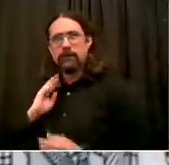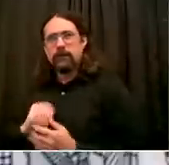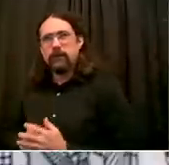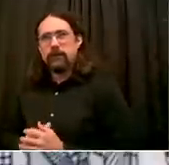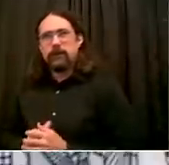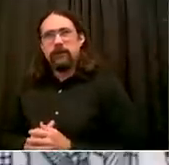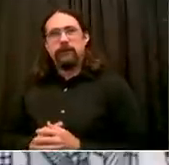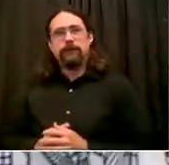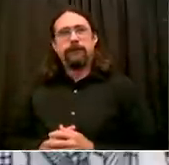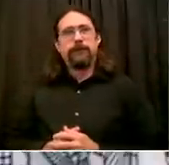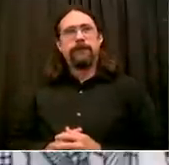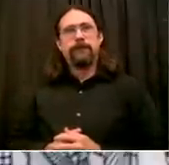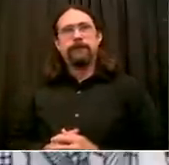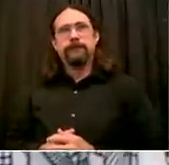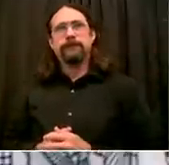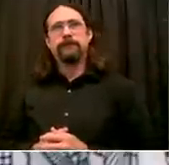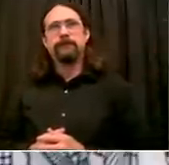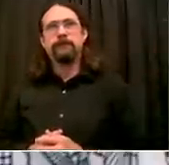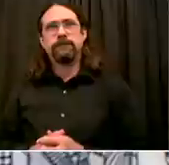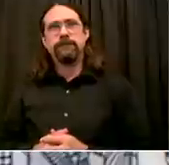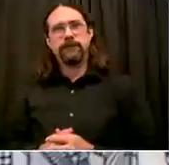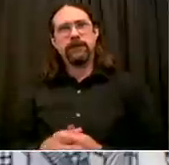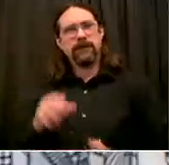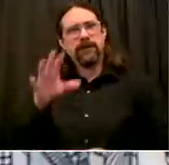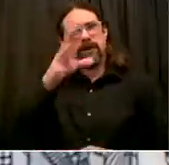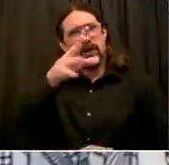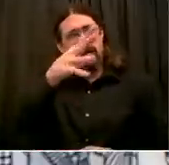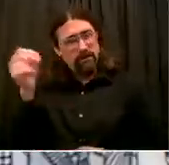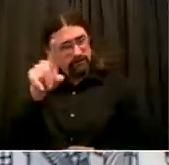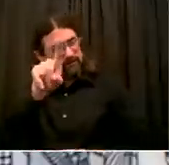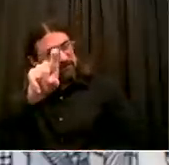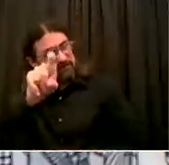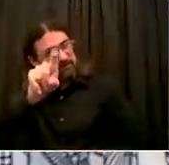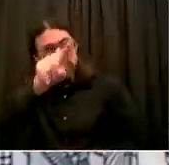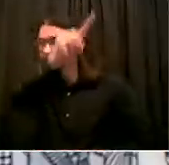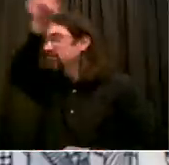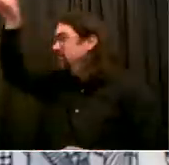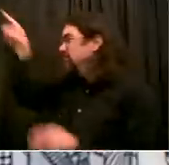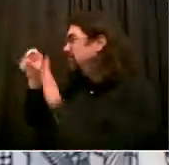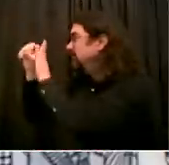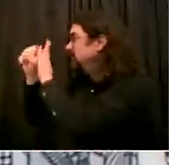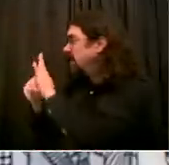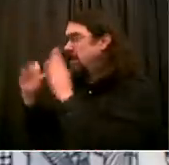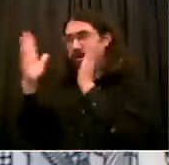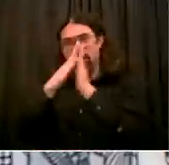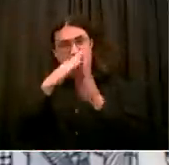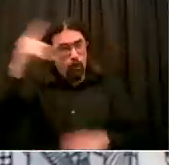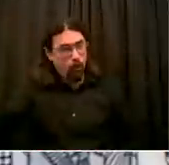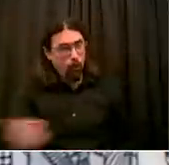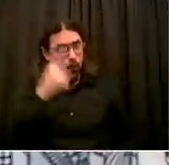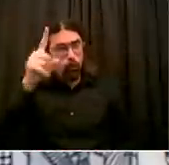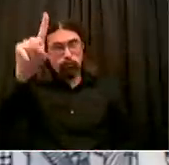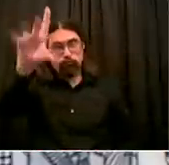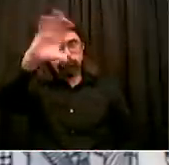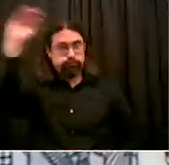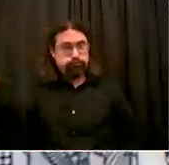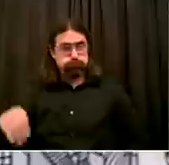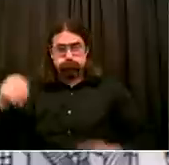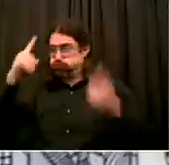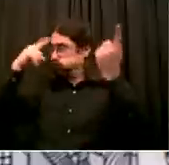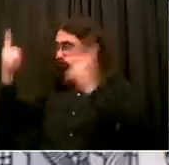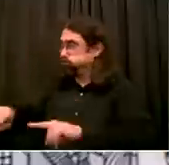the state does a different thing than the city does. But we ultimately get to a lot of agreement, move forward together. That's what really matters here.